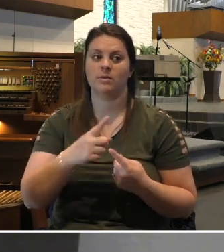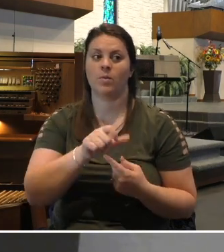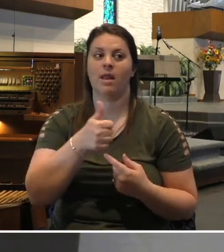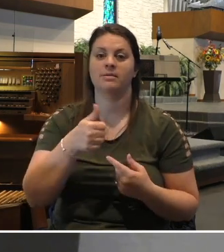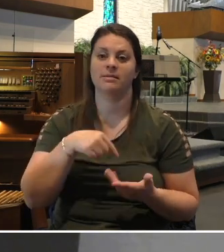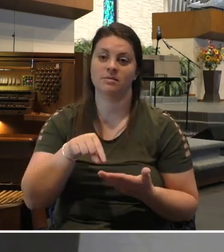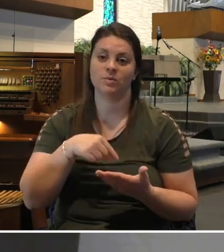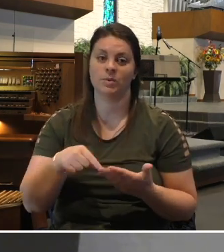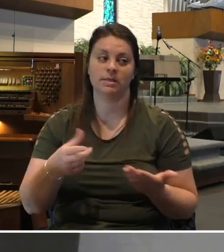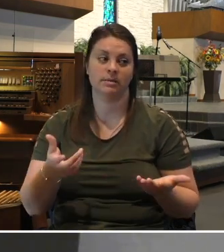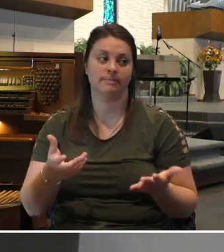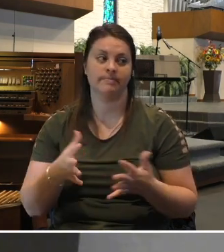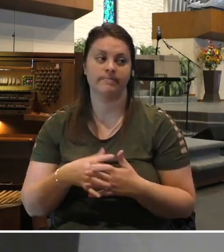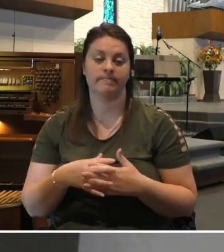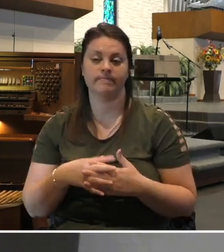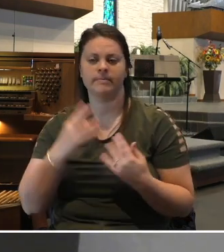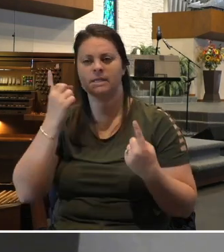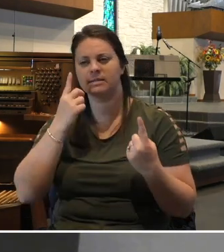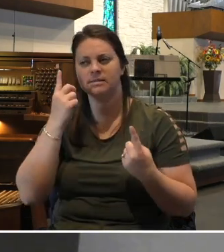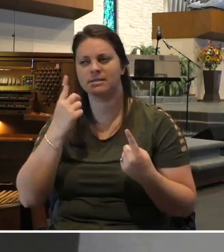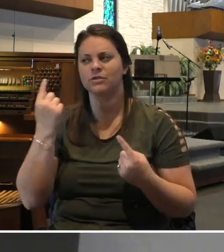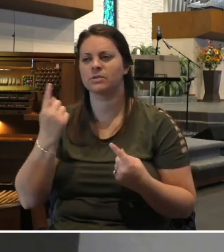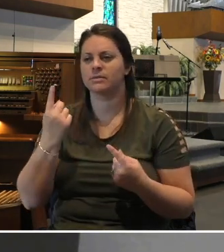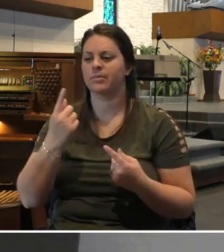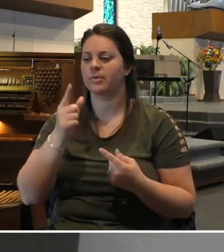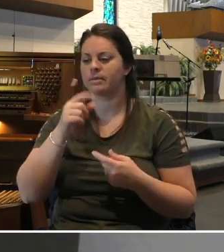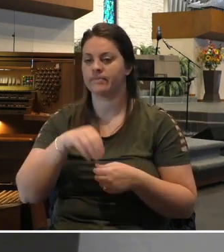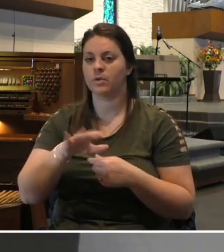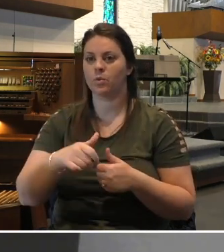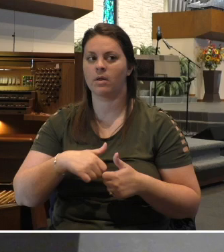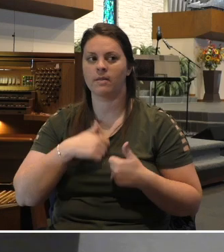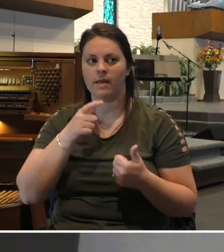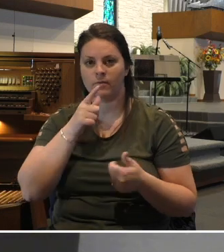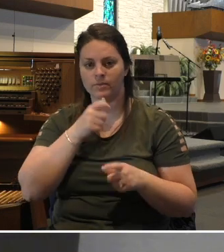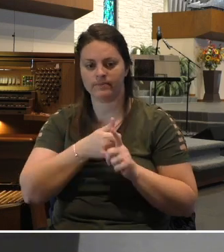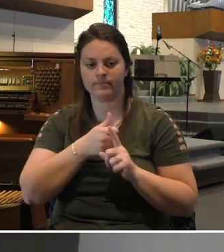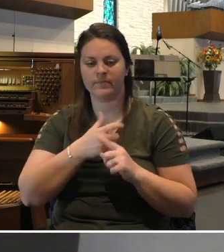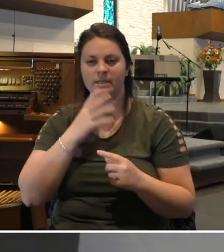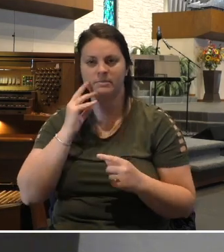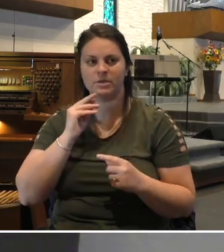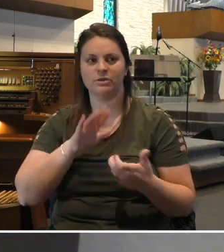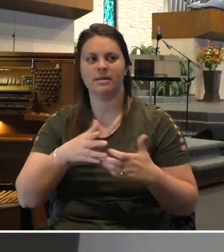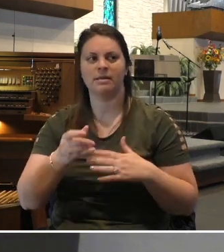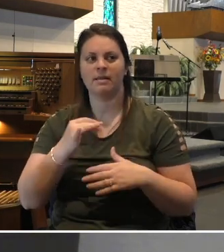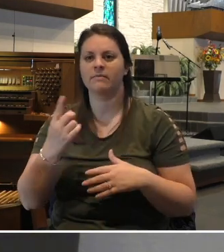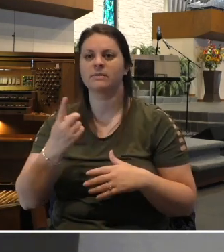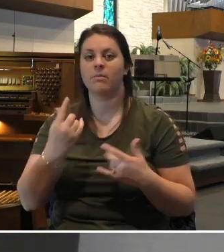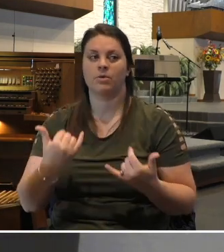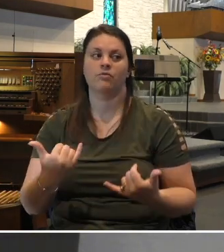has experienced the death of a loved one right now.